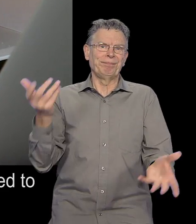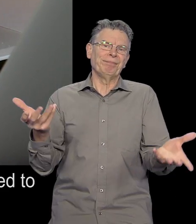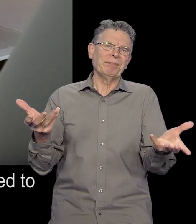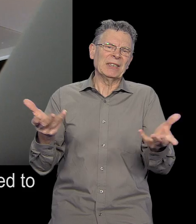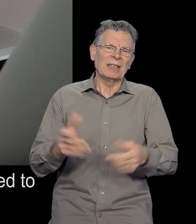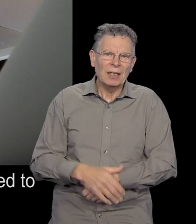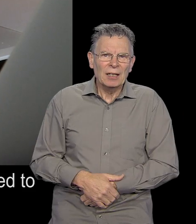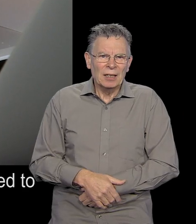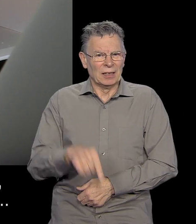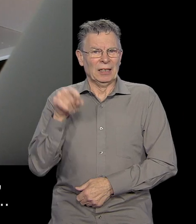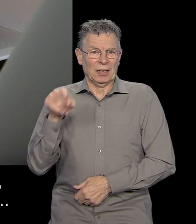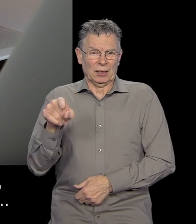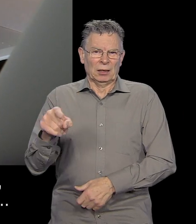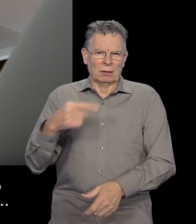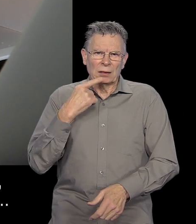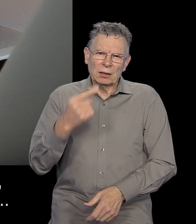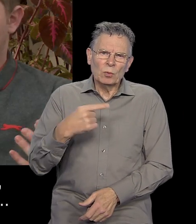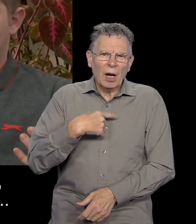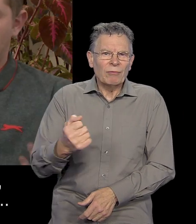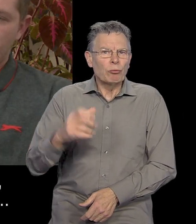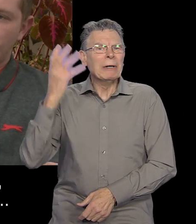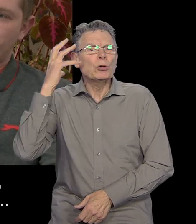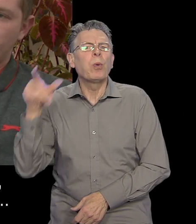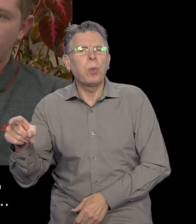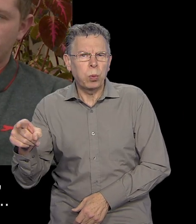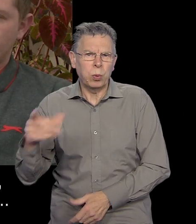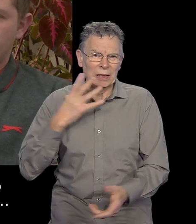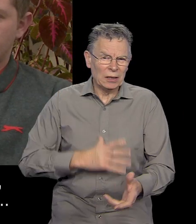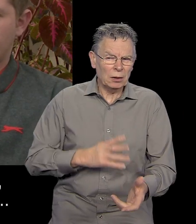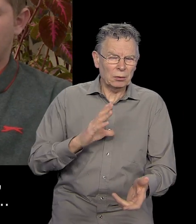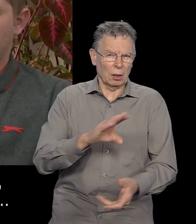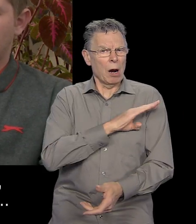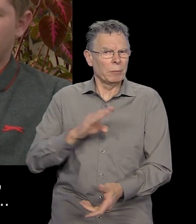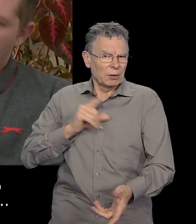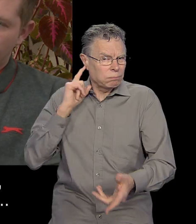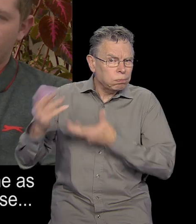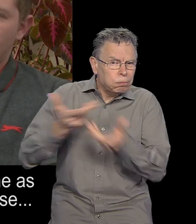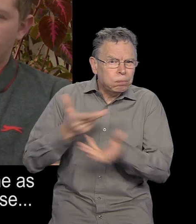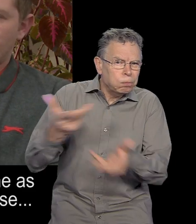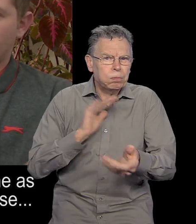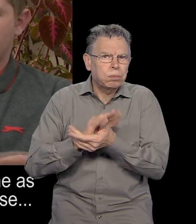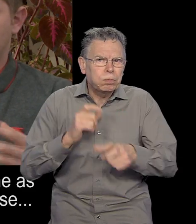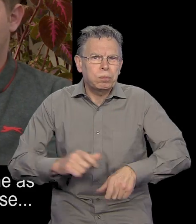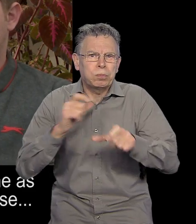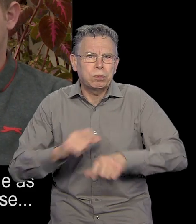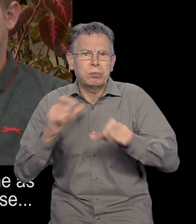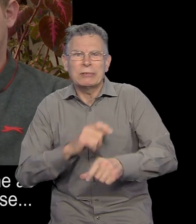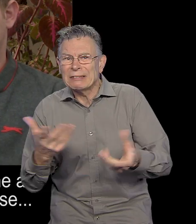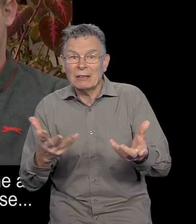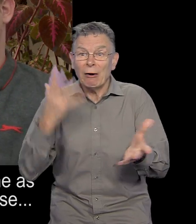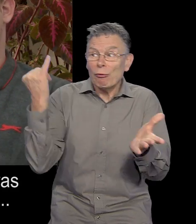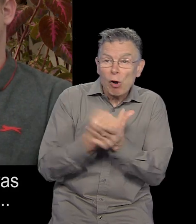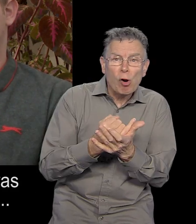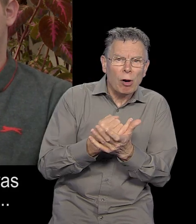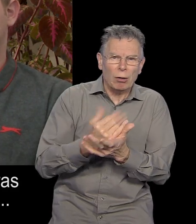to where he is today. Basically, we had a radio on. Obviously, you need to keep in communication with everyone as you're doing the exercise,